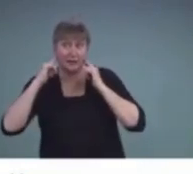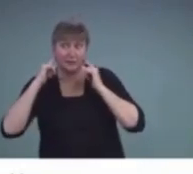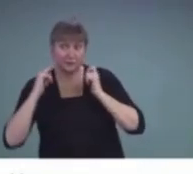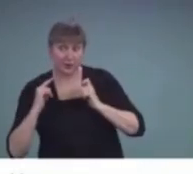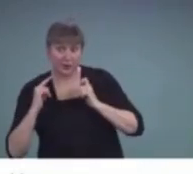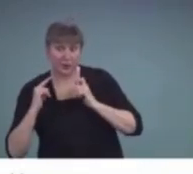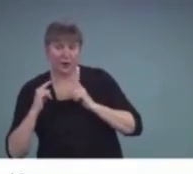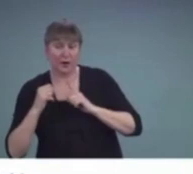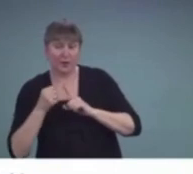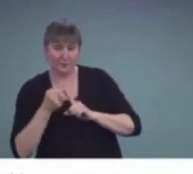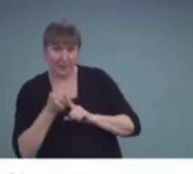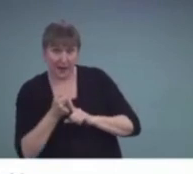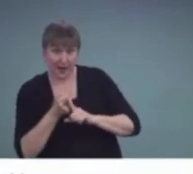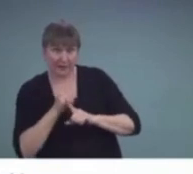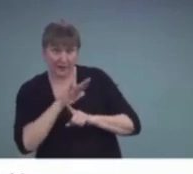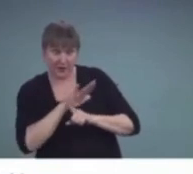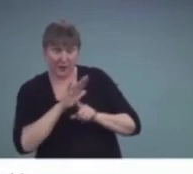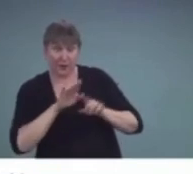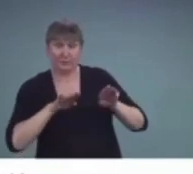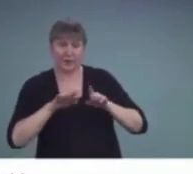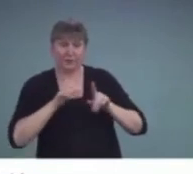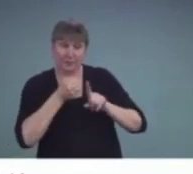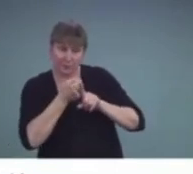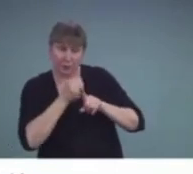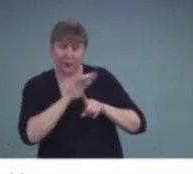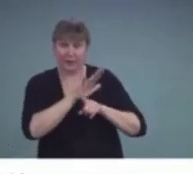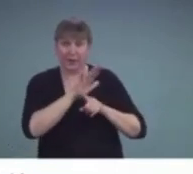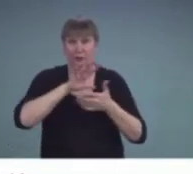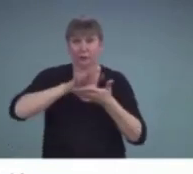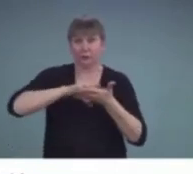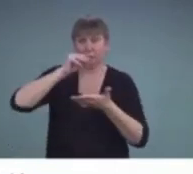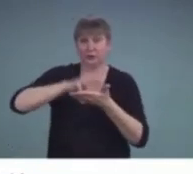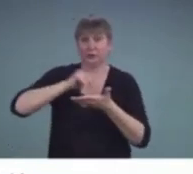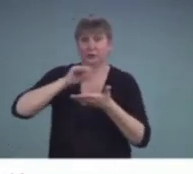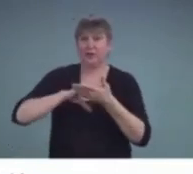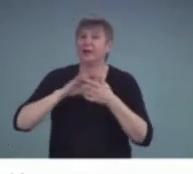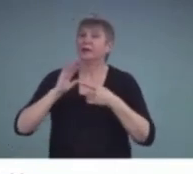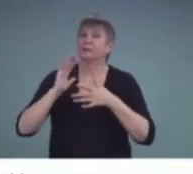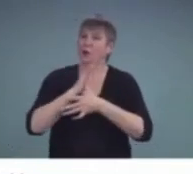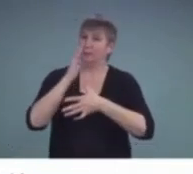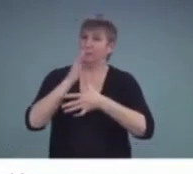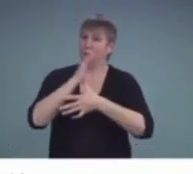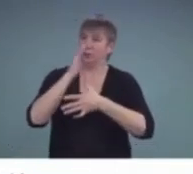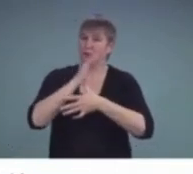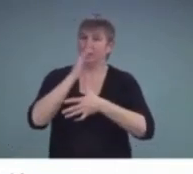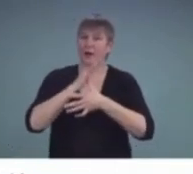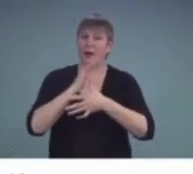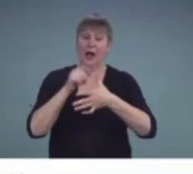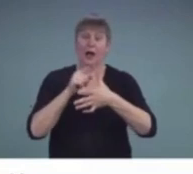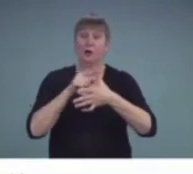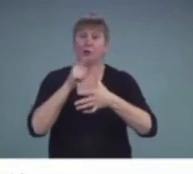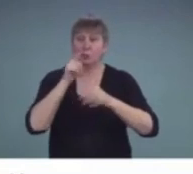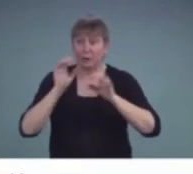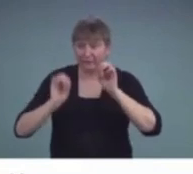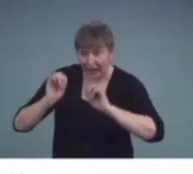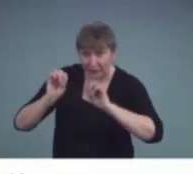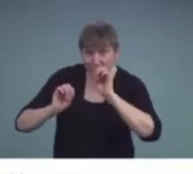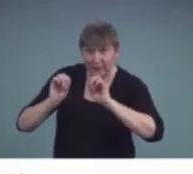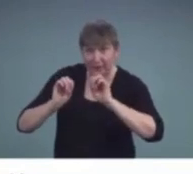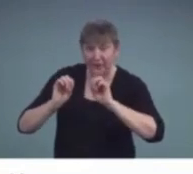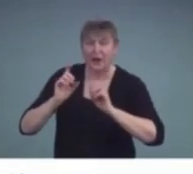relates to the child's behavior and learning abilities. And it has to be done by qualified personnel who can